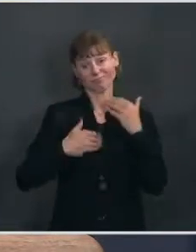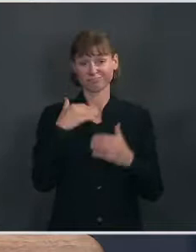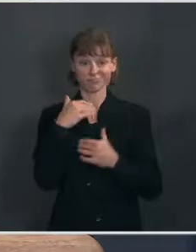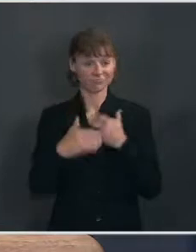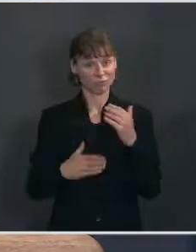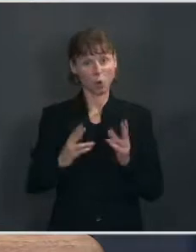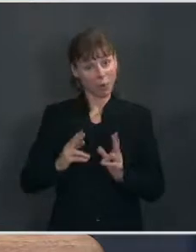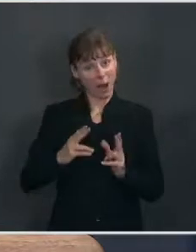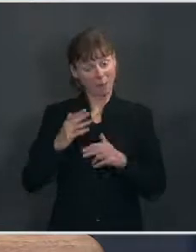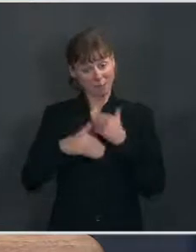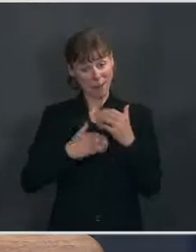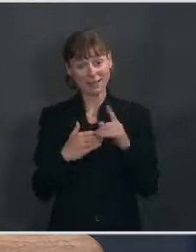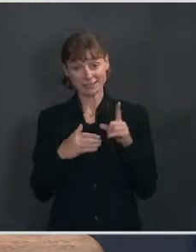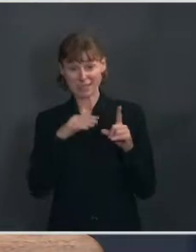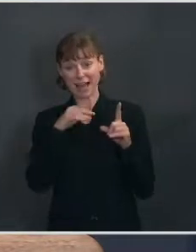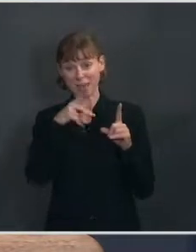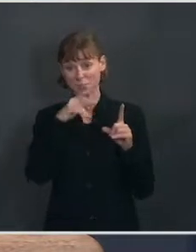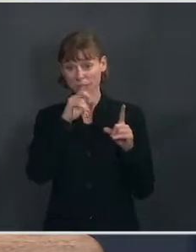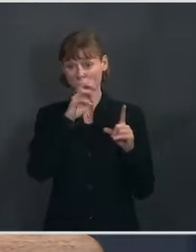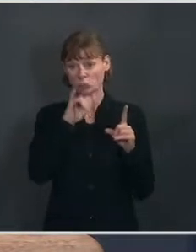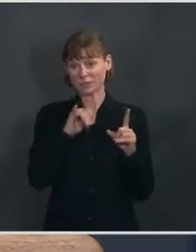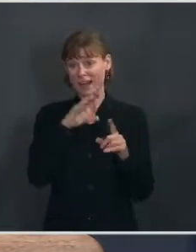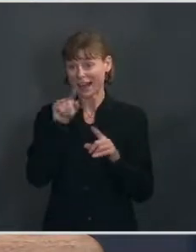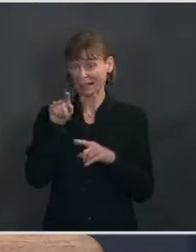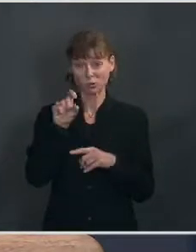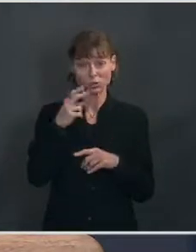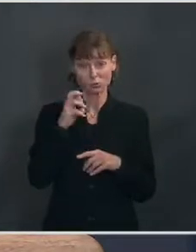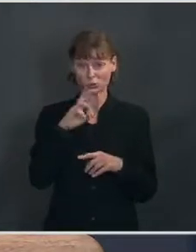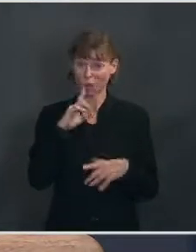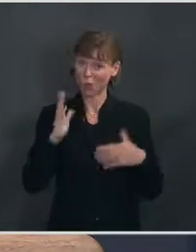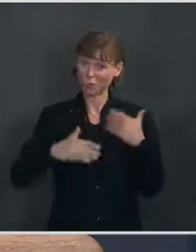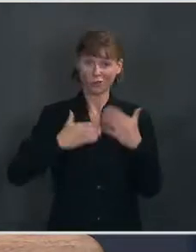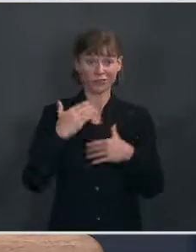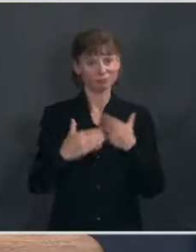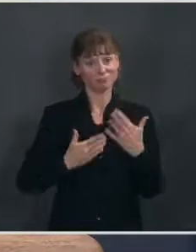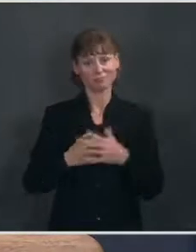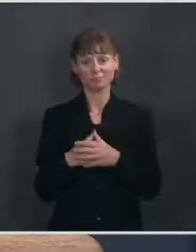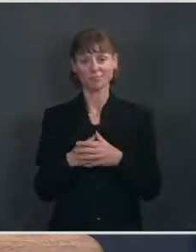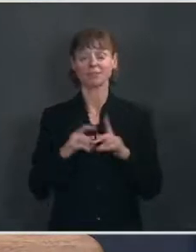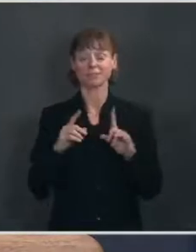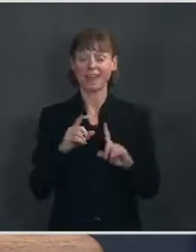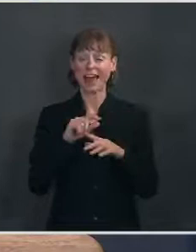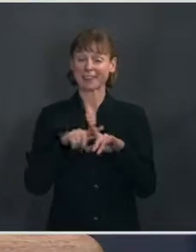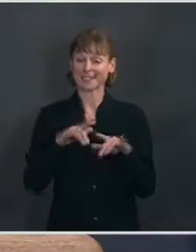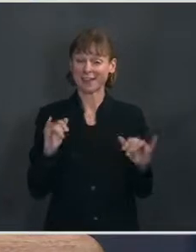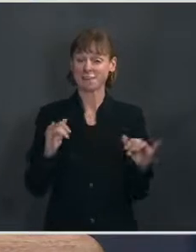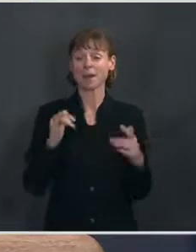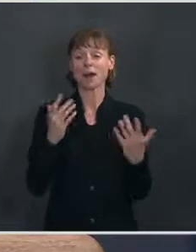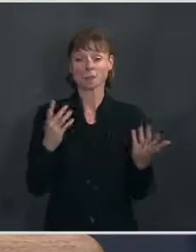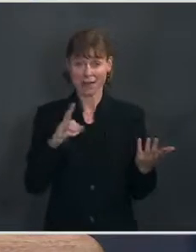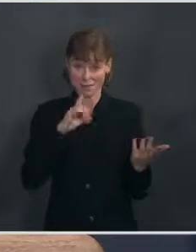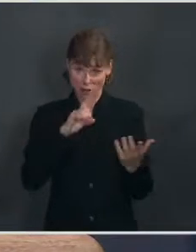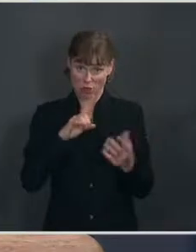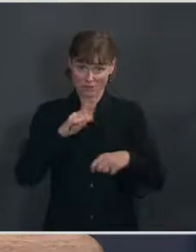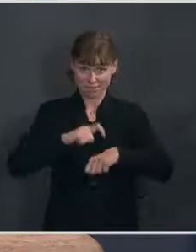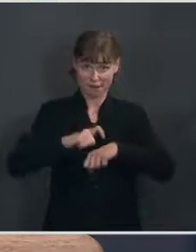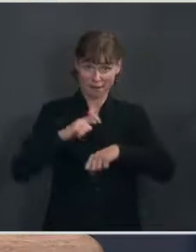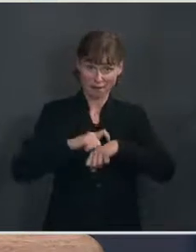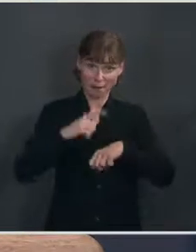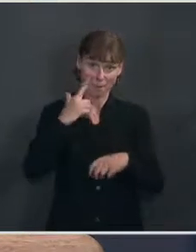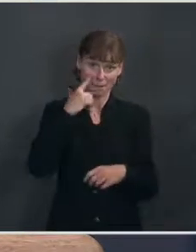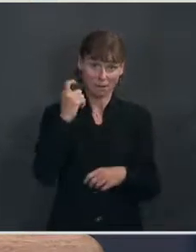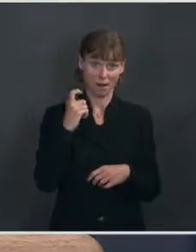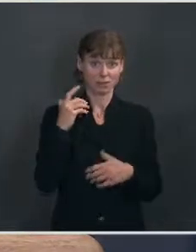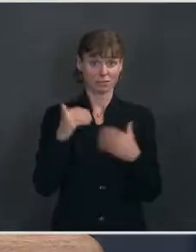that Speaker Pelosi and Senator Schumer are moving this package forward at. At the same time, as you know, there is time because this